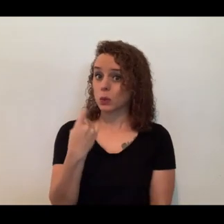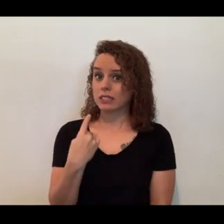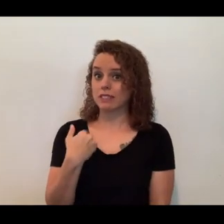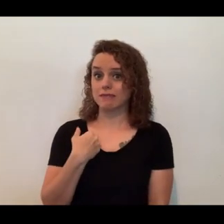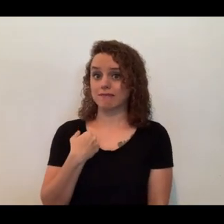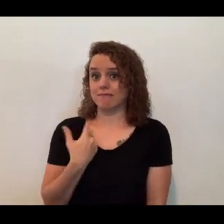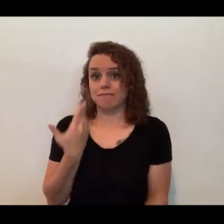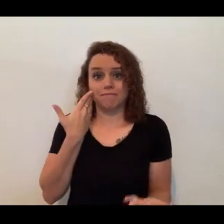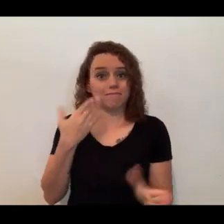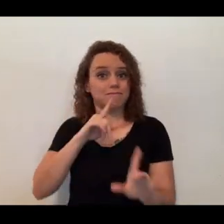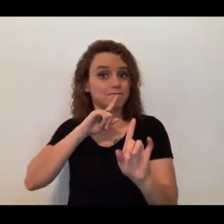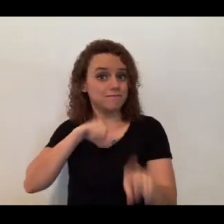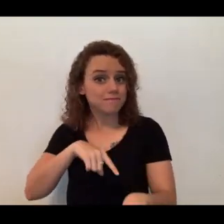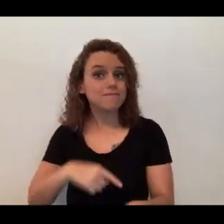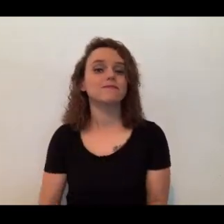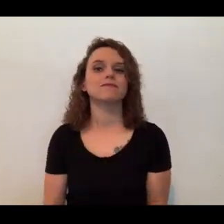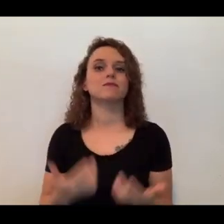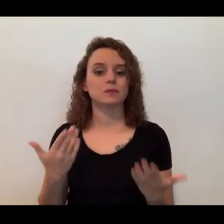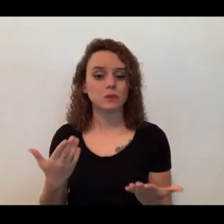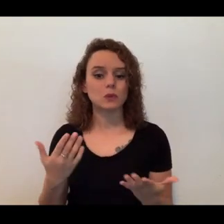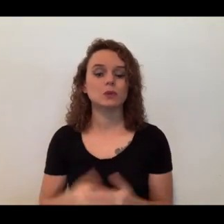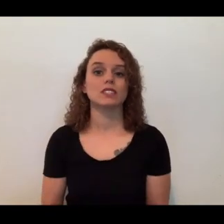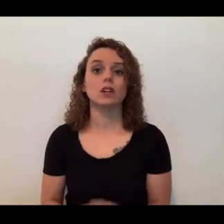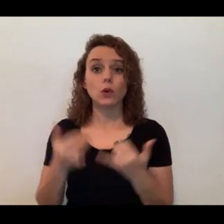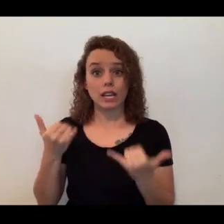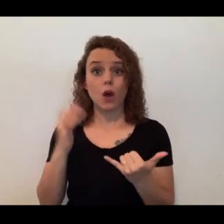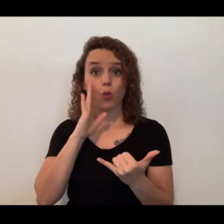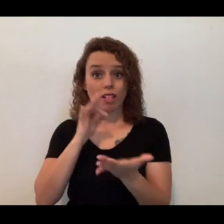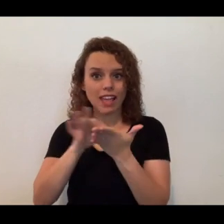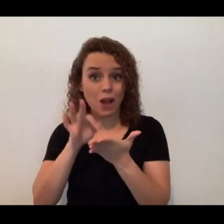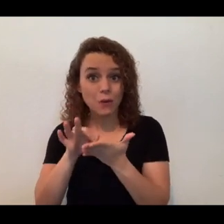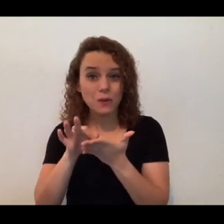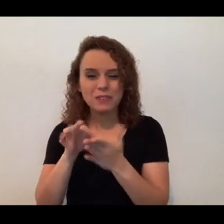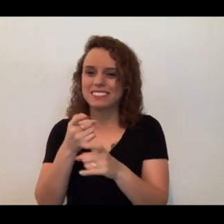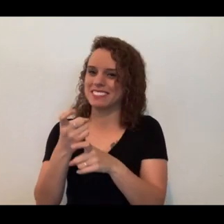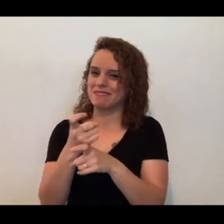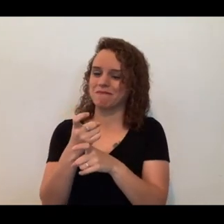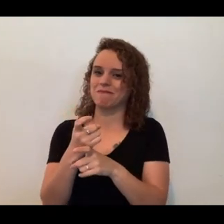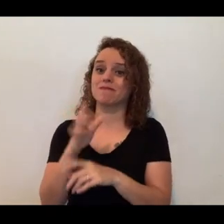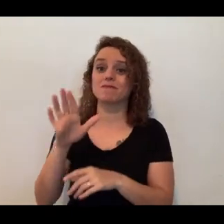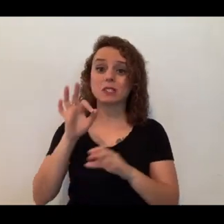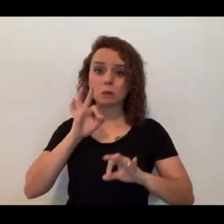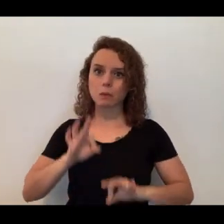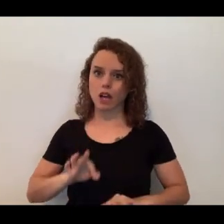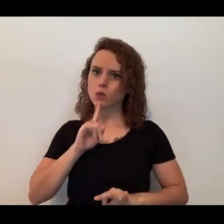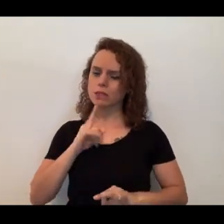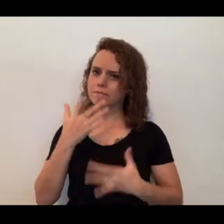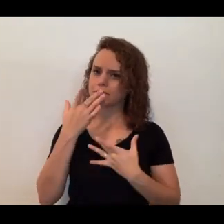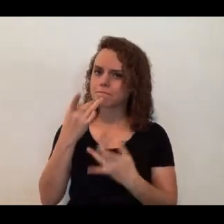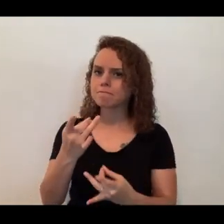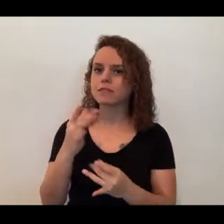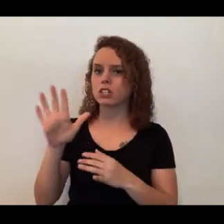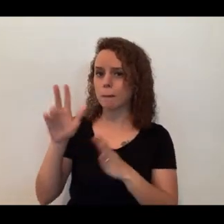So, still frame it right now, and count the spots. No, just kidding. Their spots are really interesting. Her pattern is really